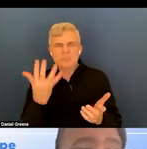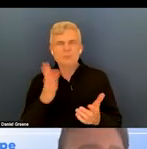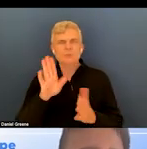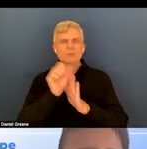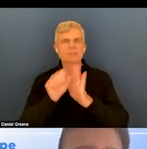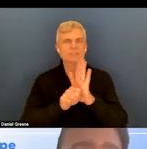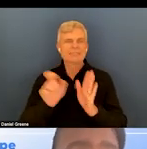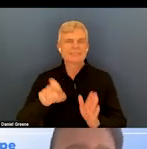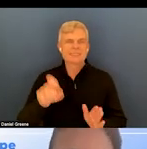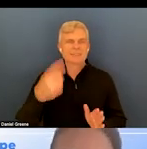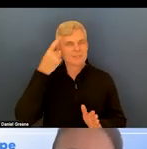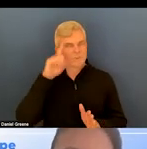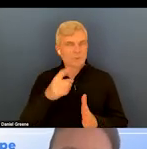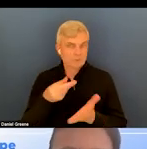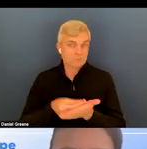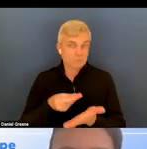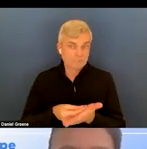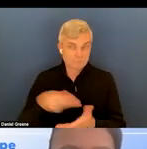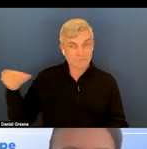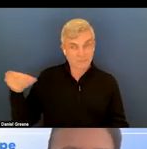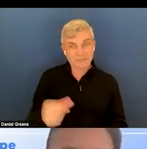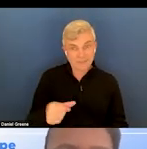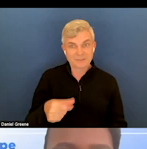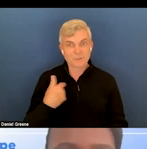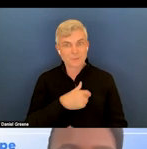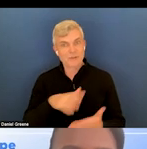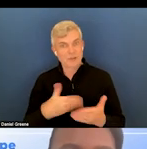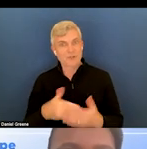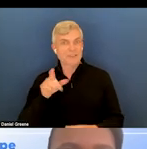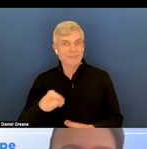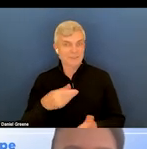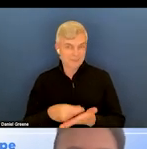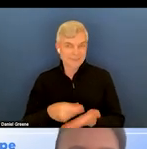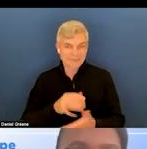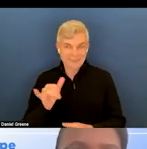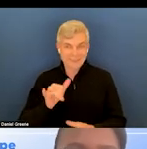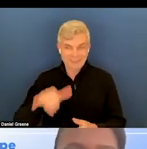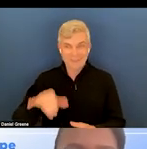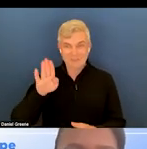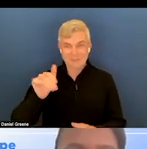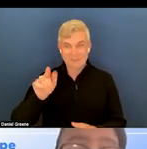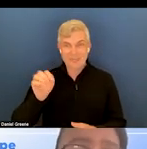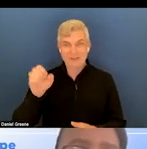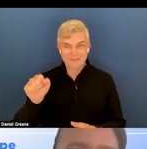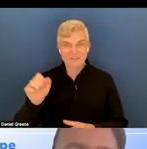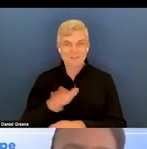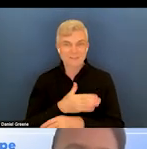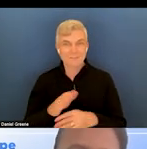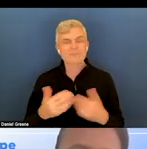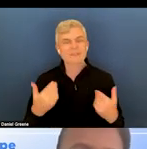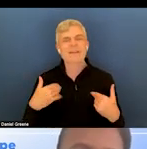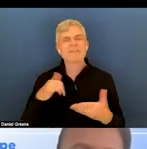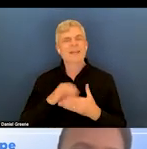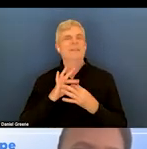funding money, right? I'll need a little money, as that Beatles song said, to have that connected